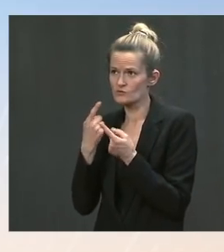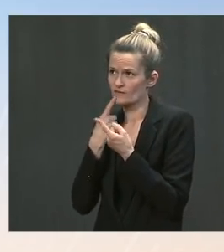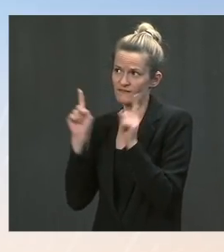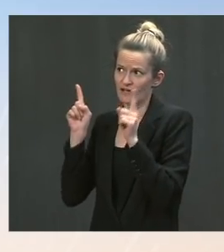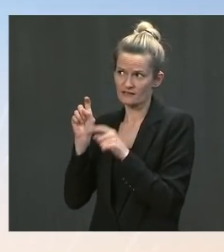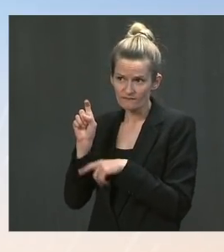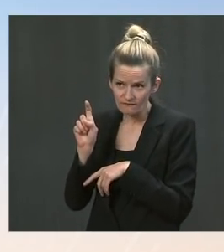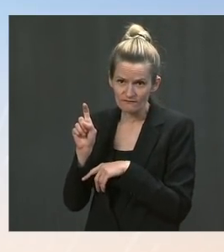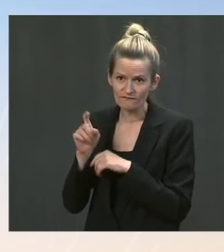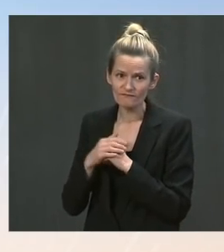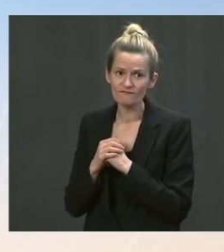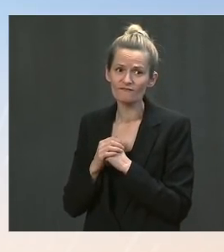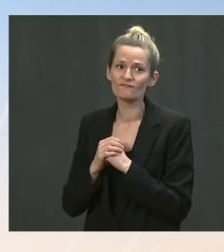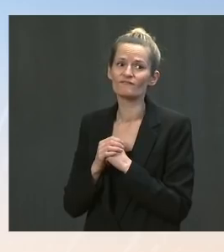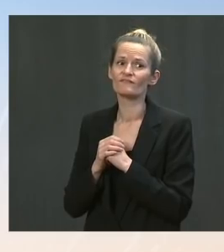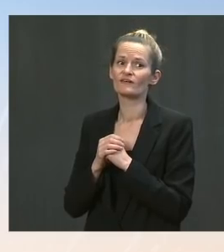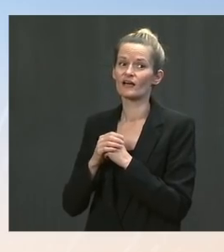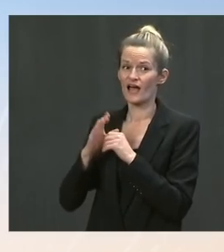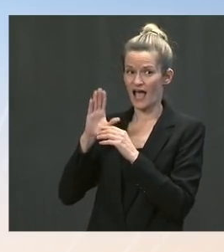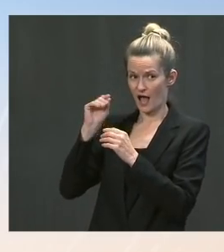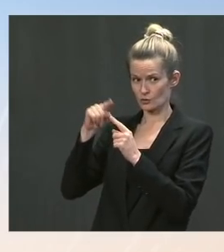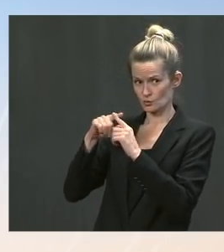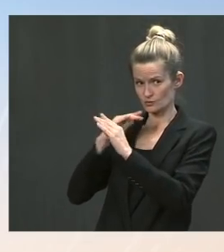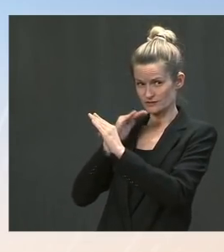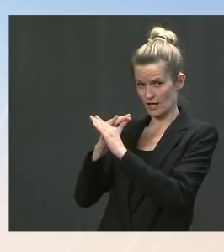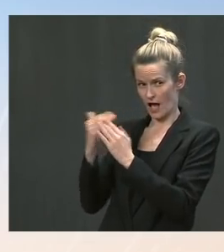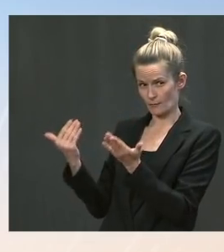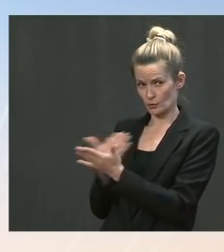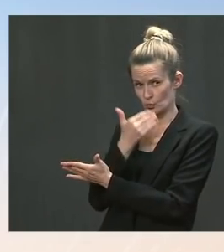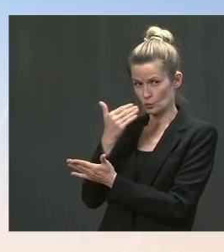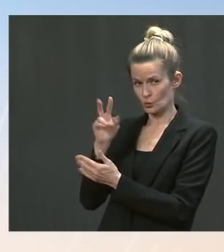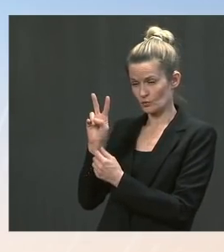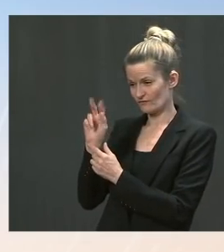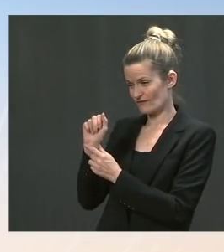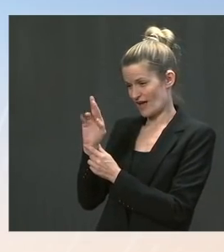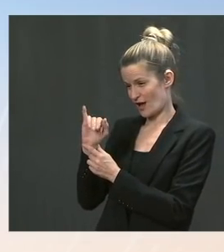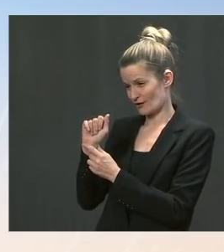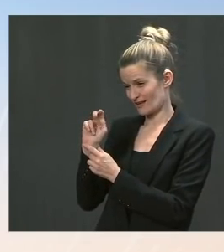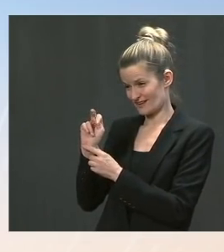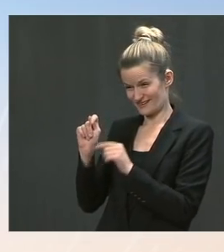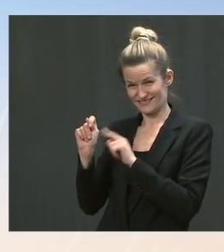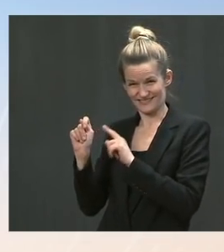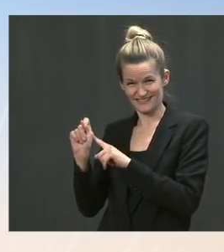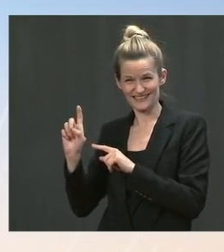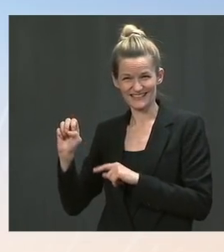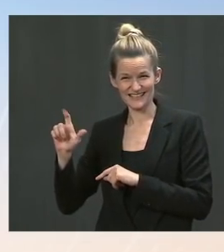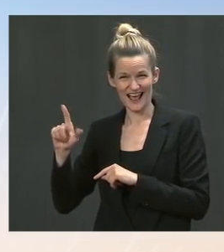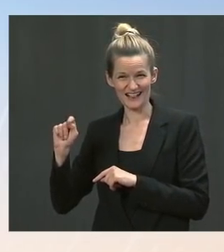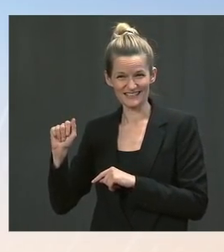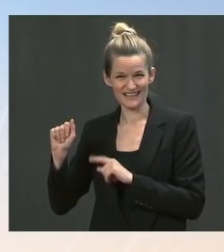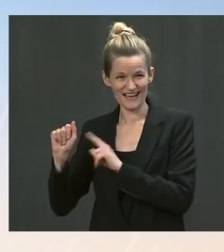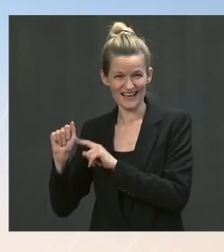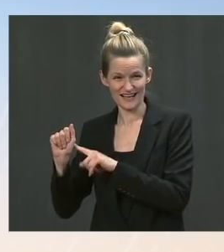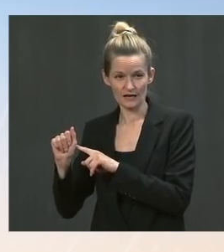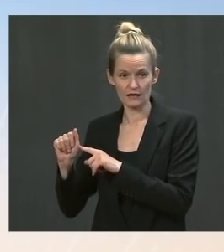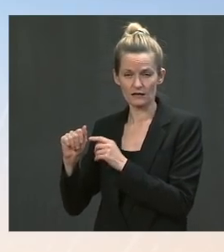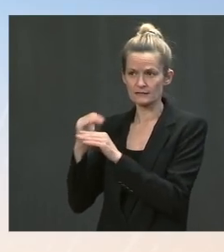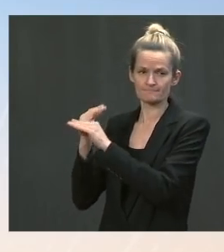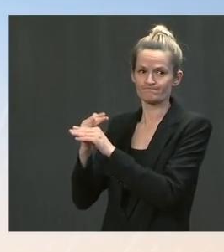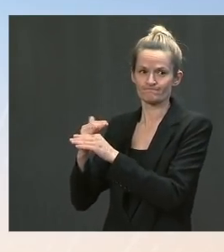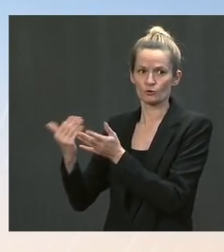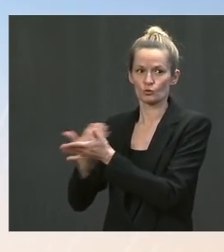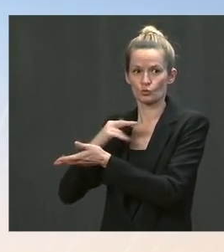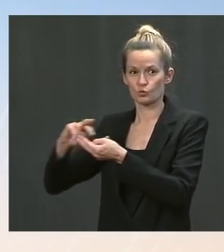of new variants, whether it's providing booster shots, or maybe it's better to — if we ship those vaccine doses to countries who need it,